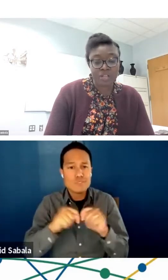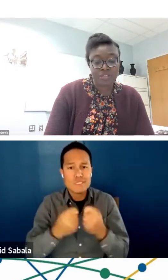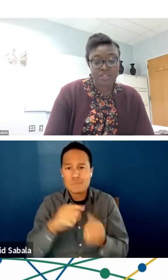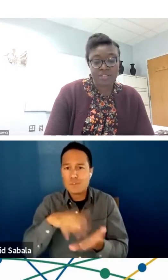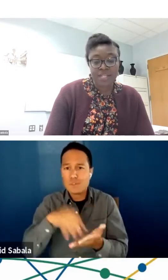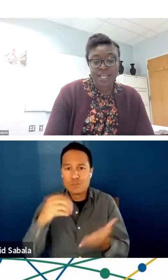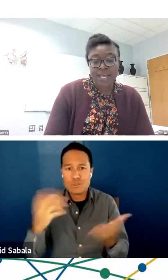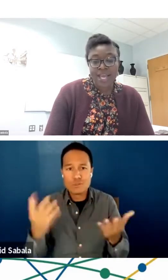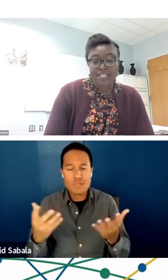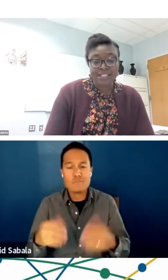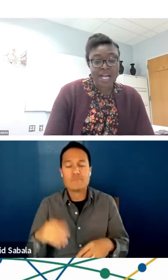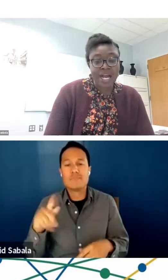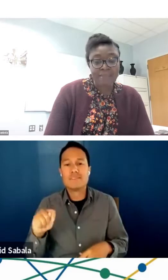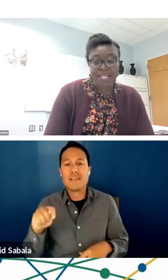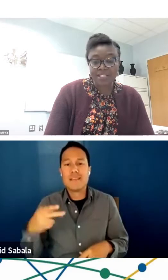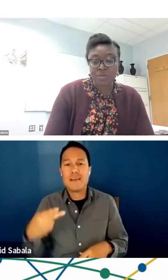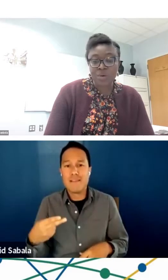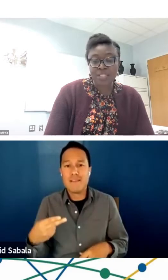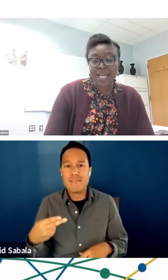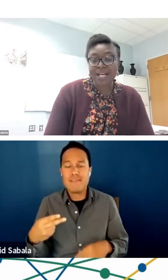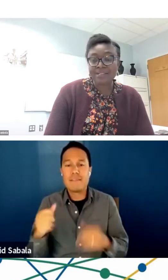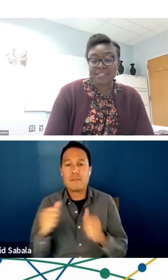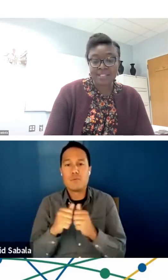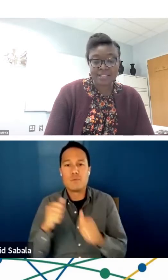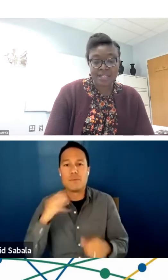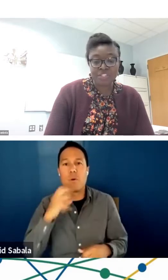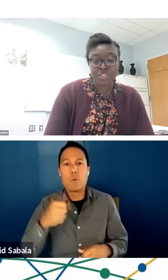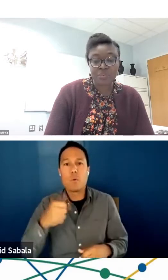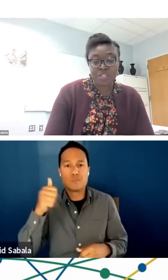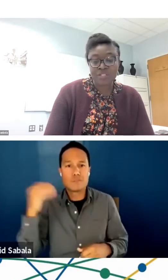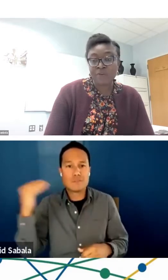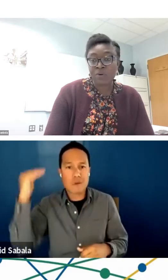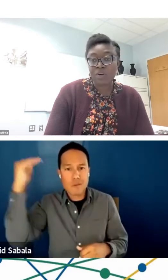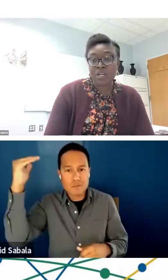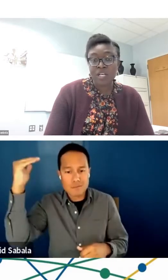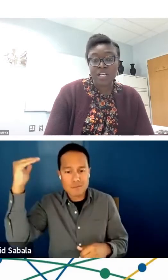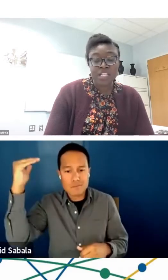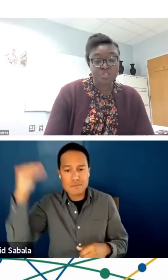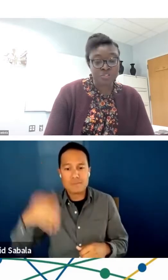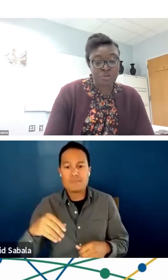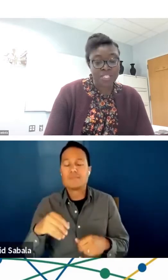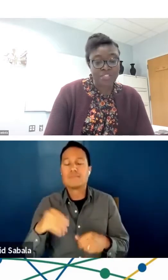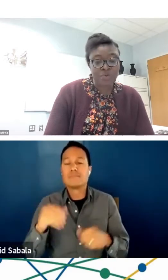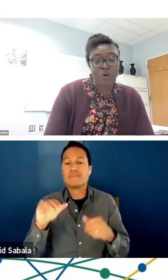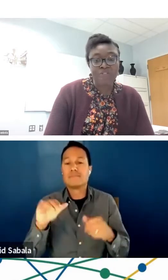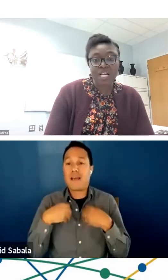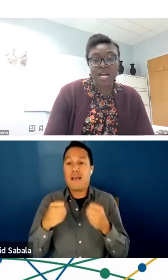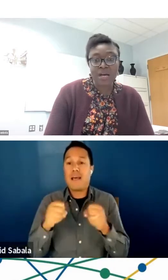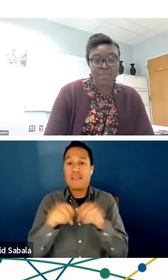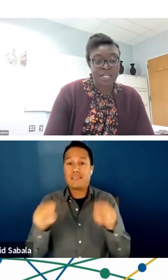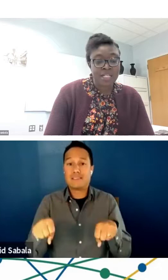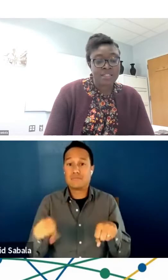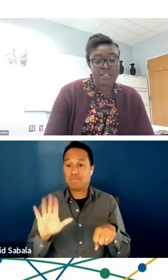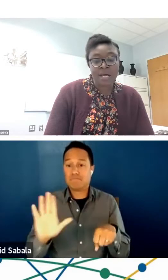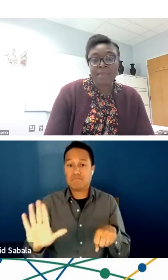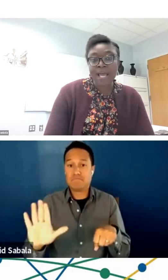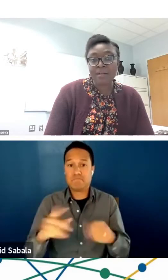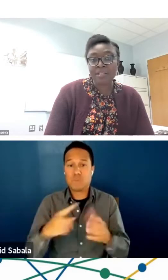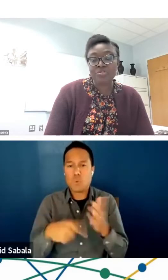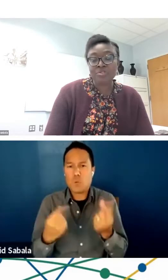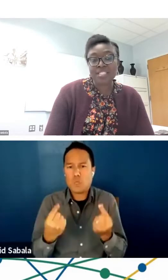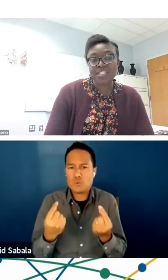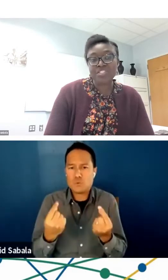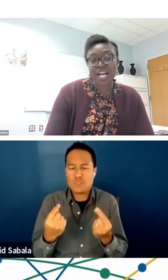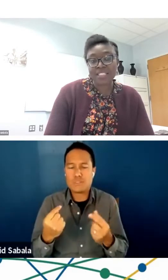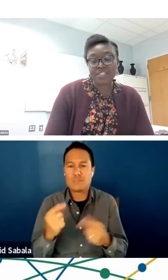older adults and to comment on what the health system she works for is doing to overcome some